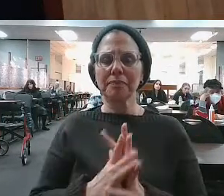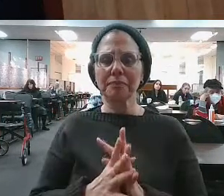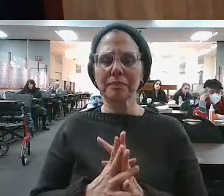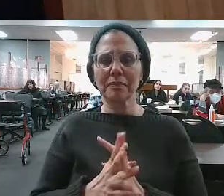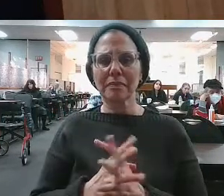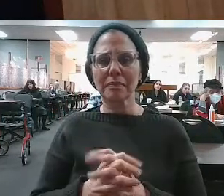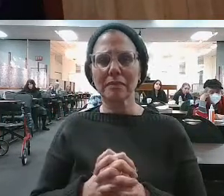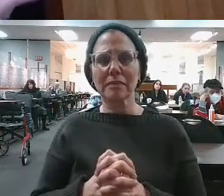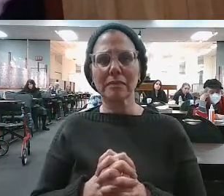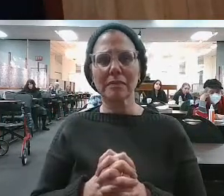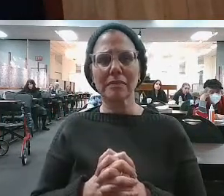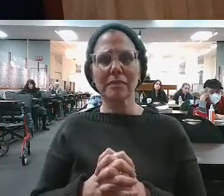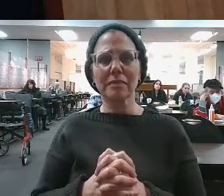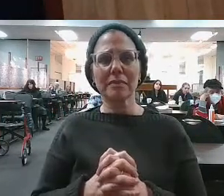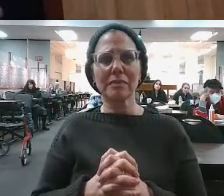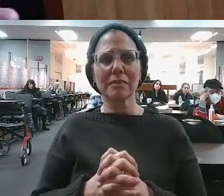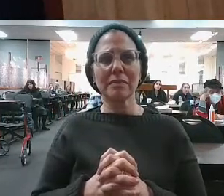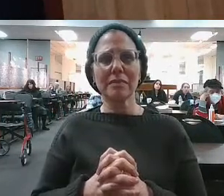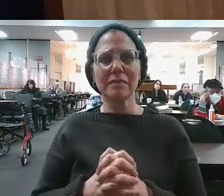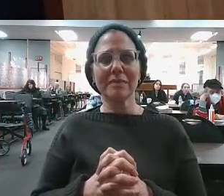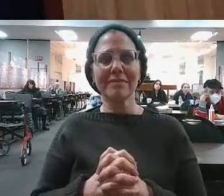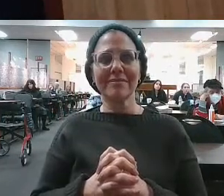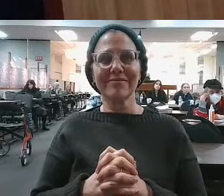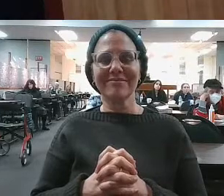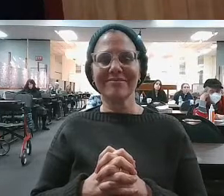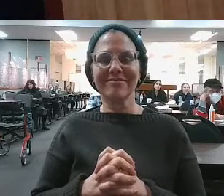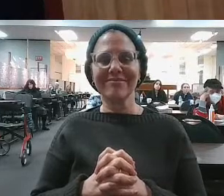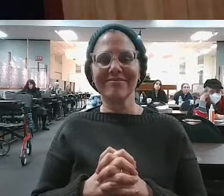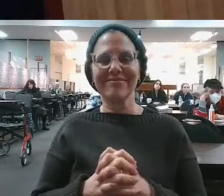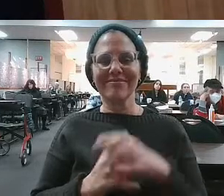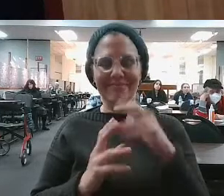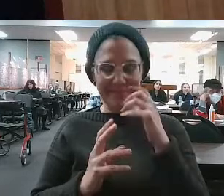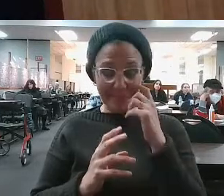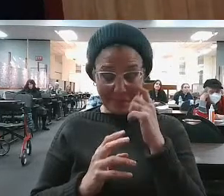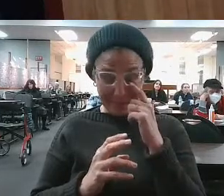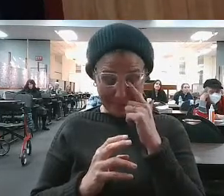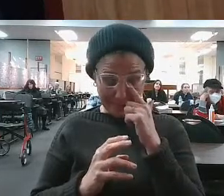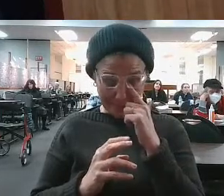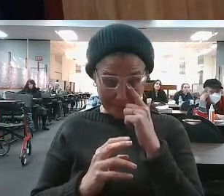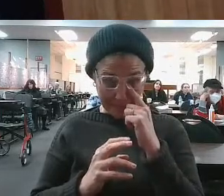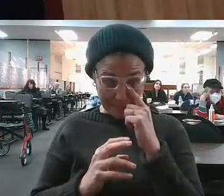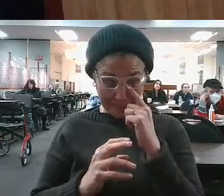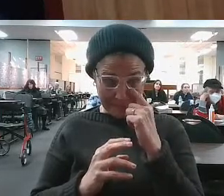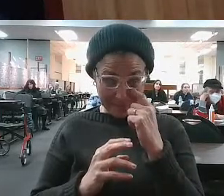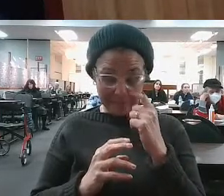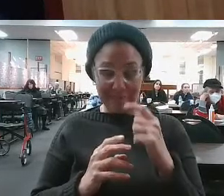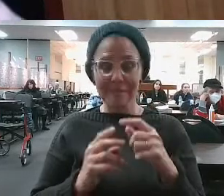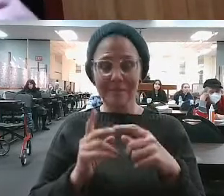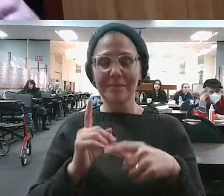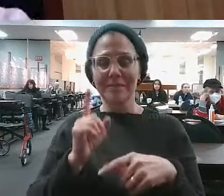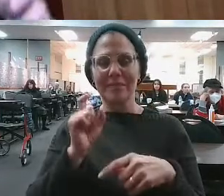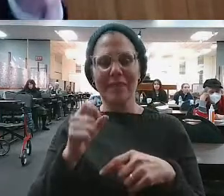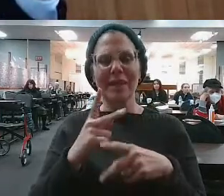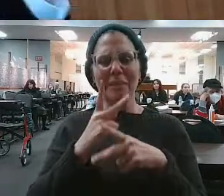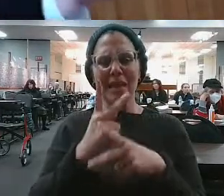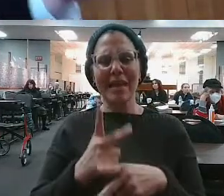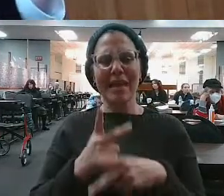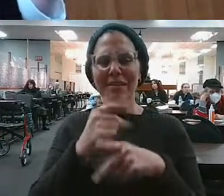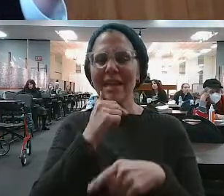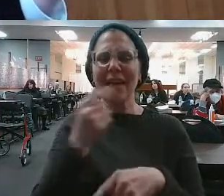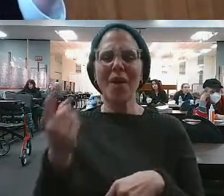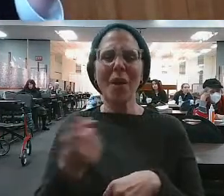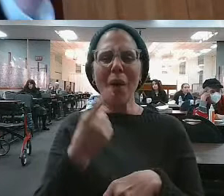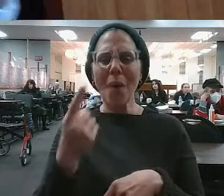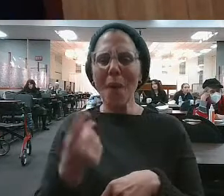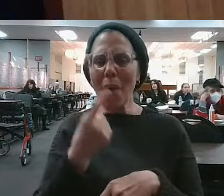in life. Wherever they go. Wherever they go. There's a U-Haul, right? There's a U-Haul behind them, lugging around and schlepping around all